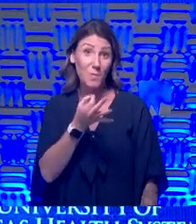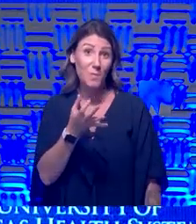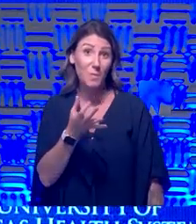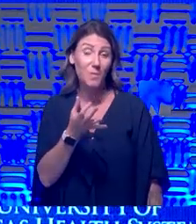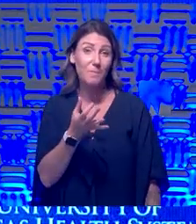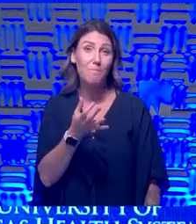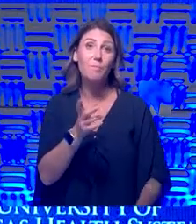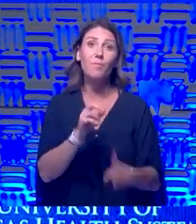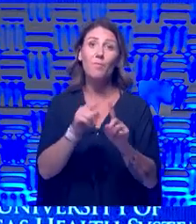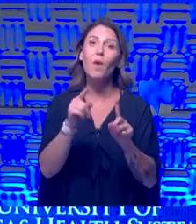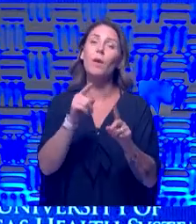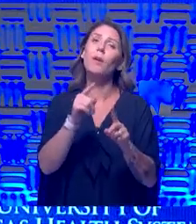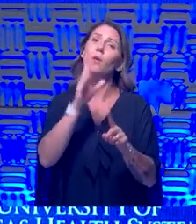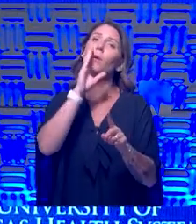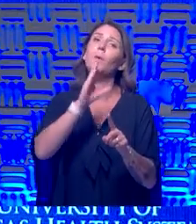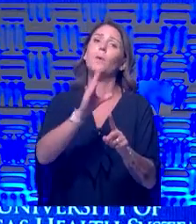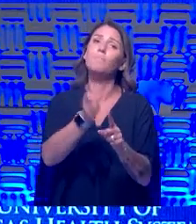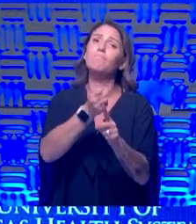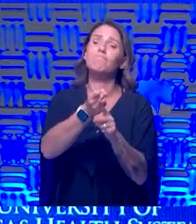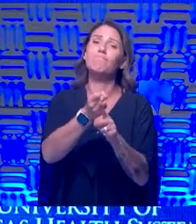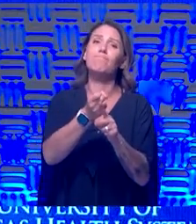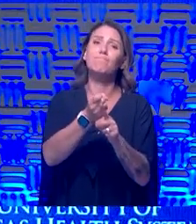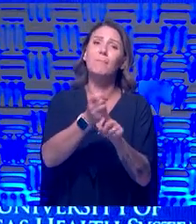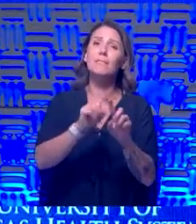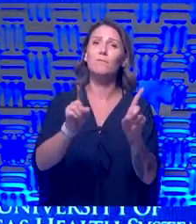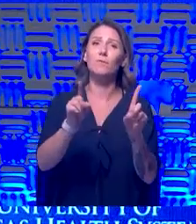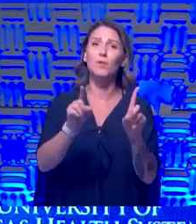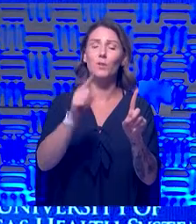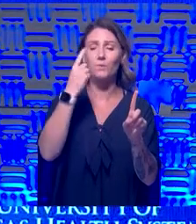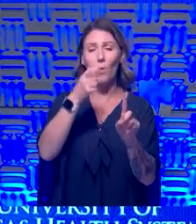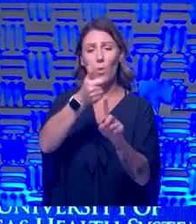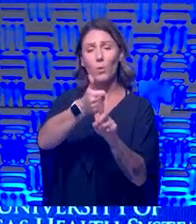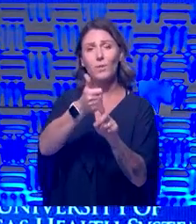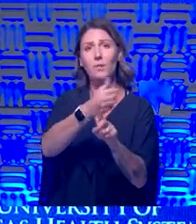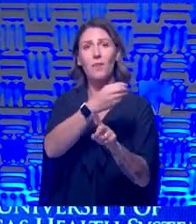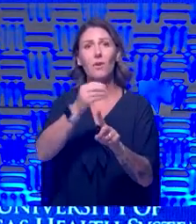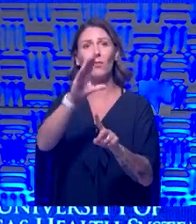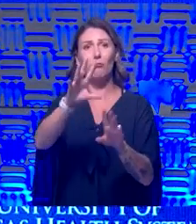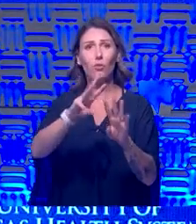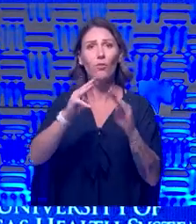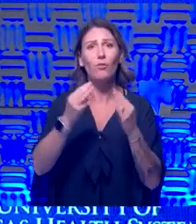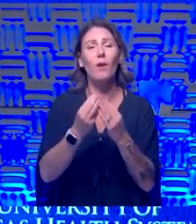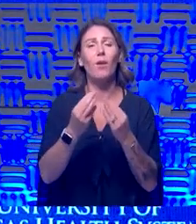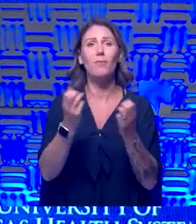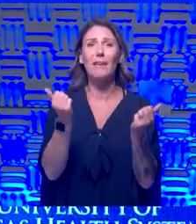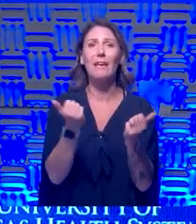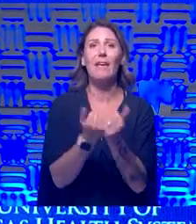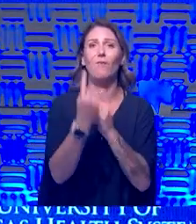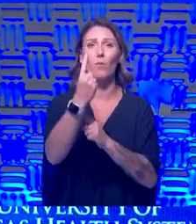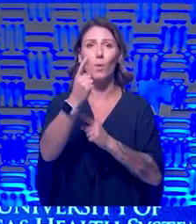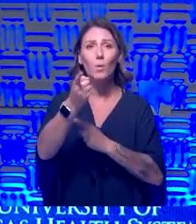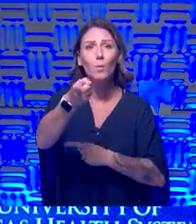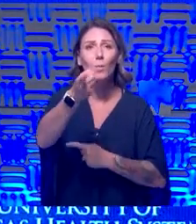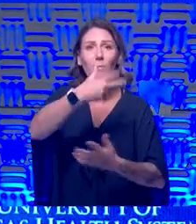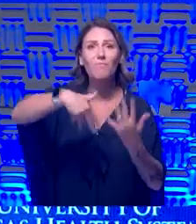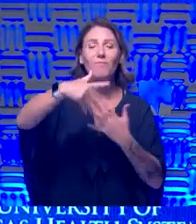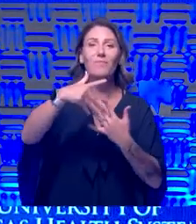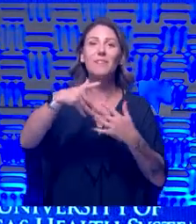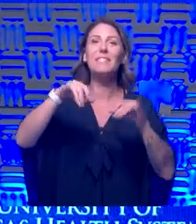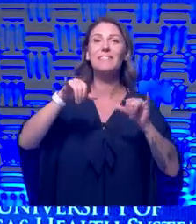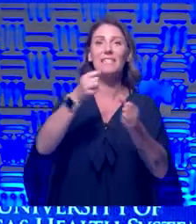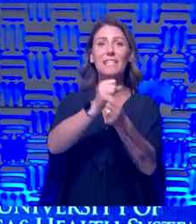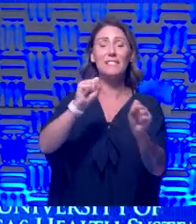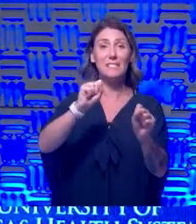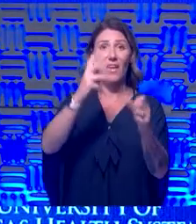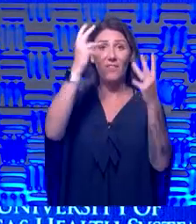it does make a difference. You can make the difference for yourself and for your loved ones and for everyone you're around. Stay safe out there.